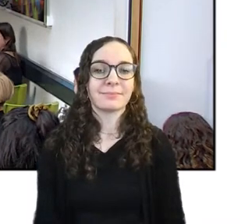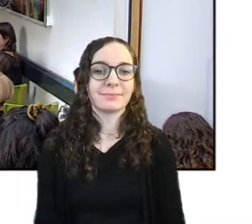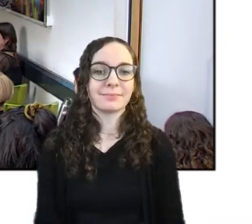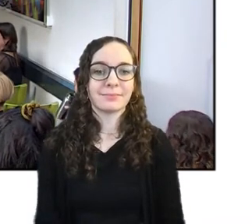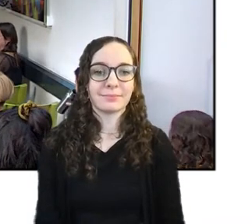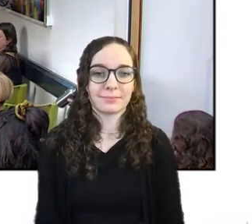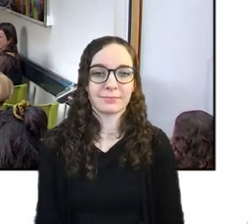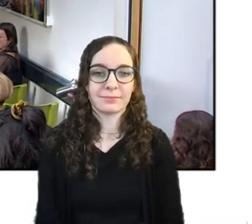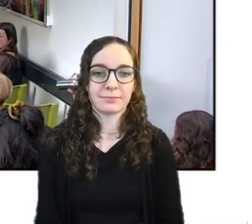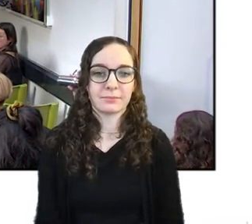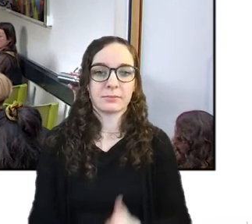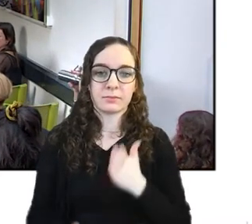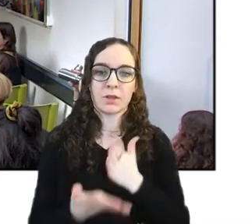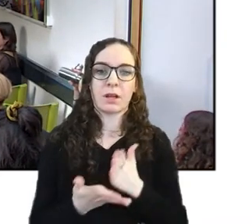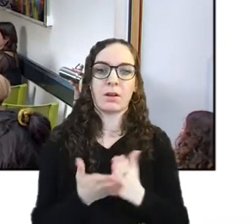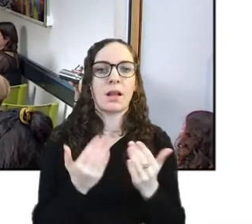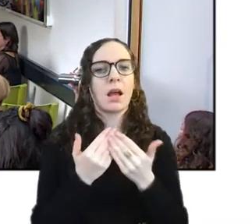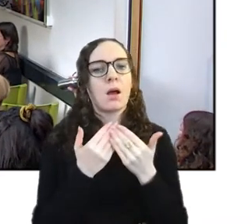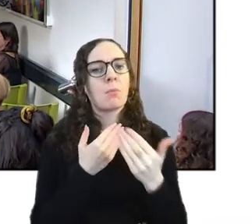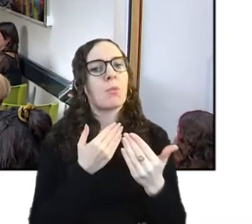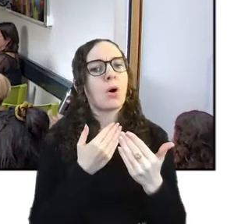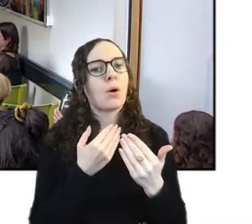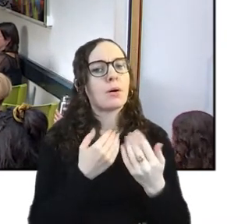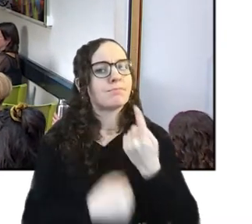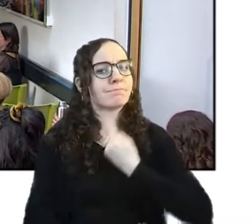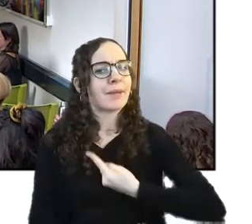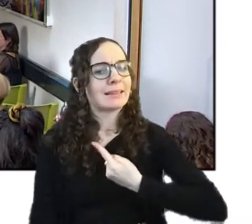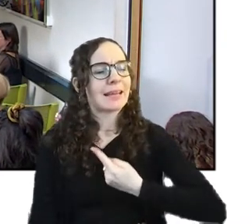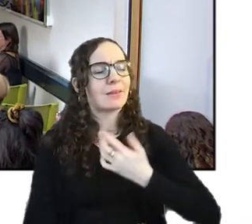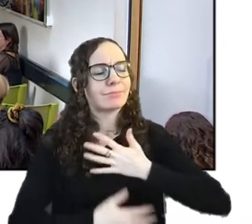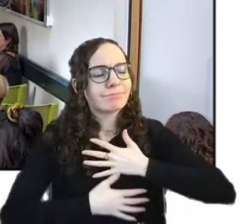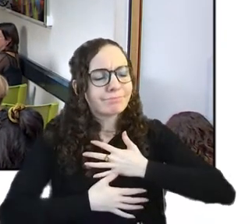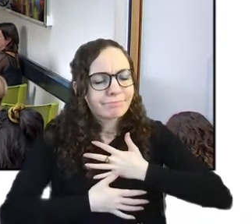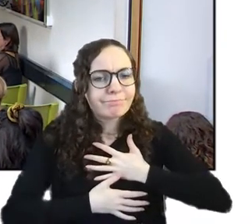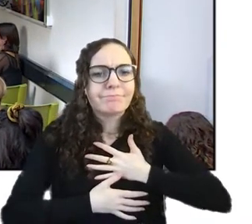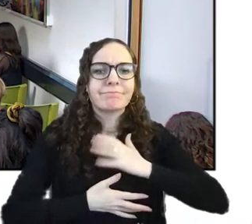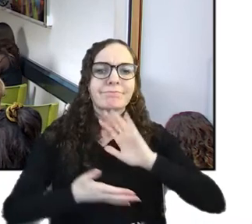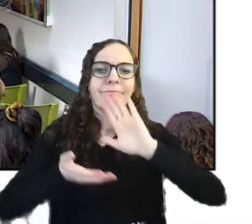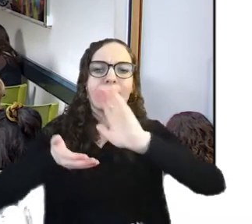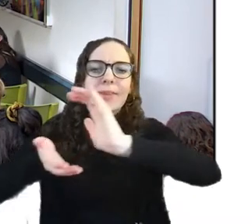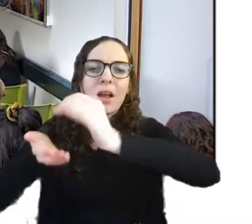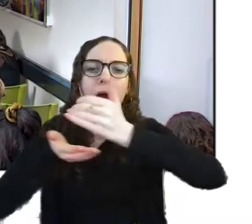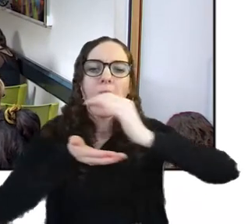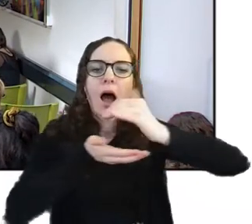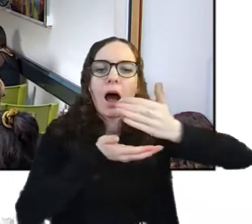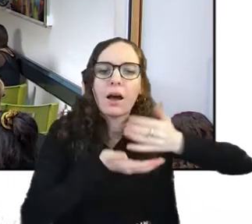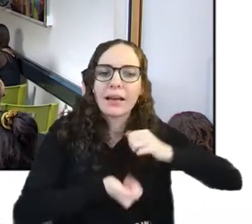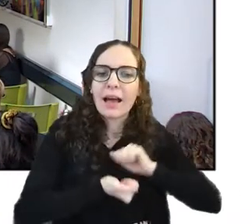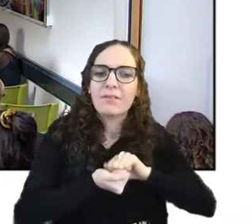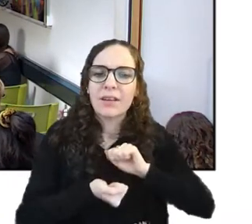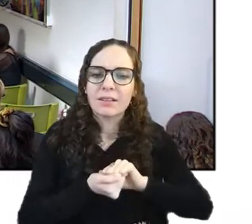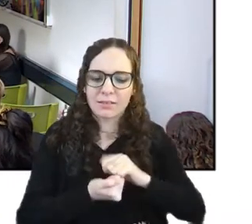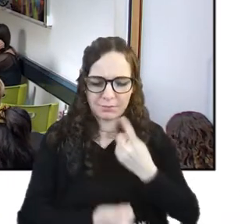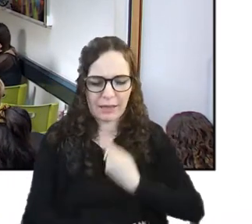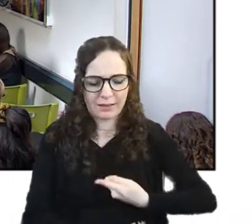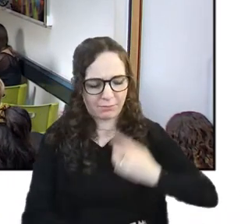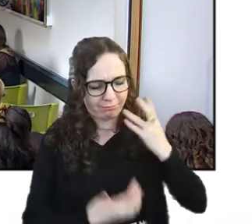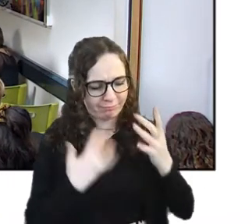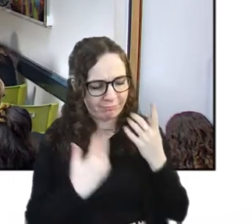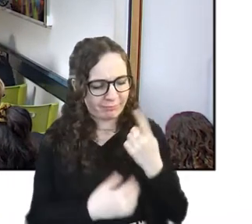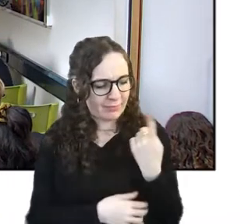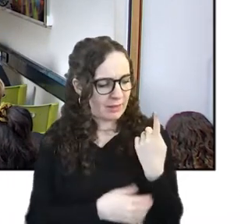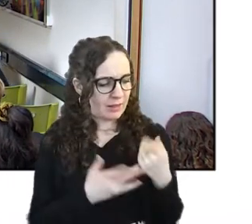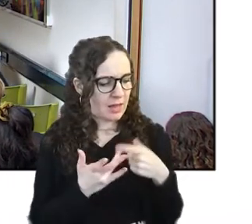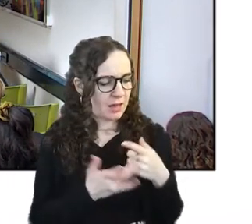it's more a case of reminiscing about archiving because i was thinking about this only the other day when i did my